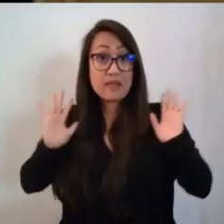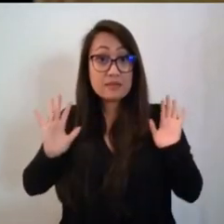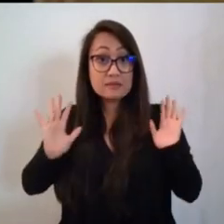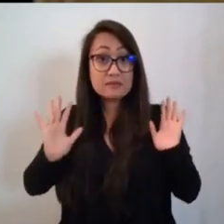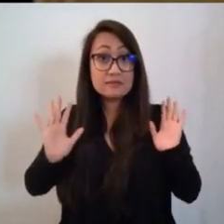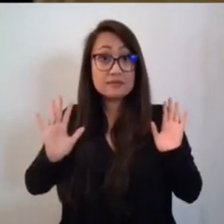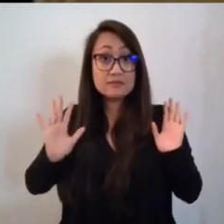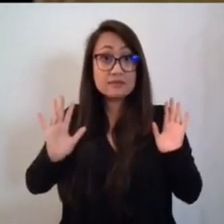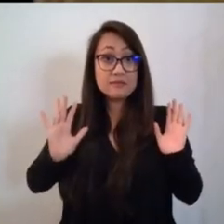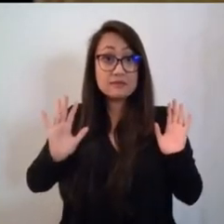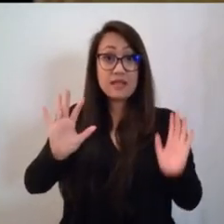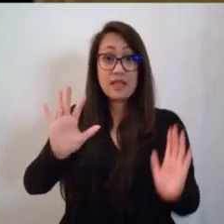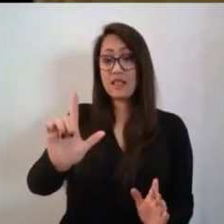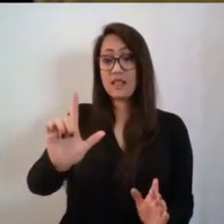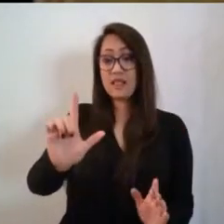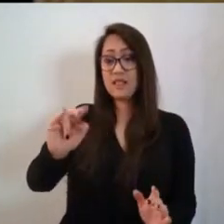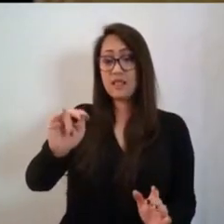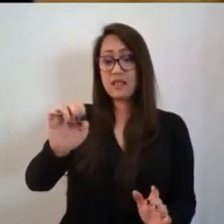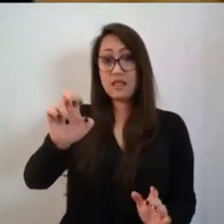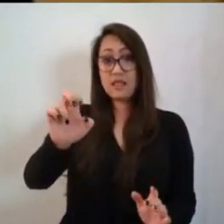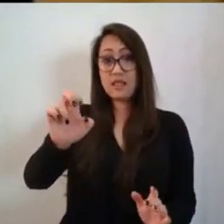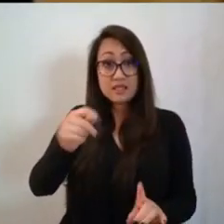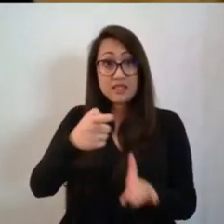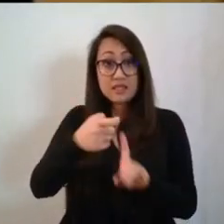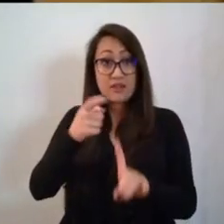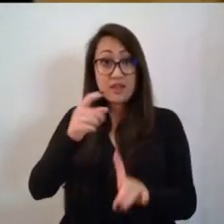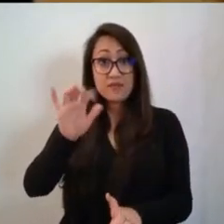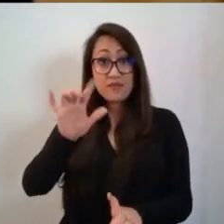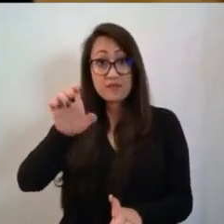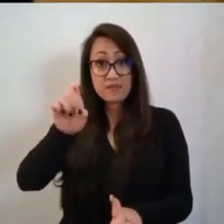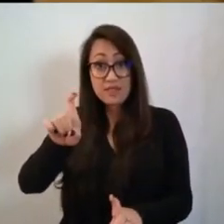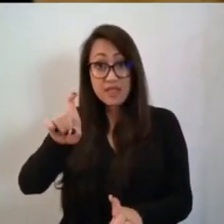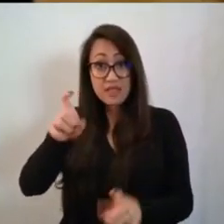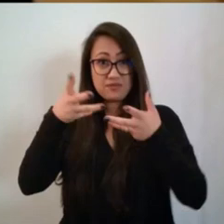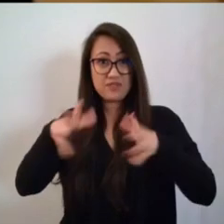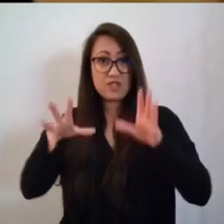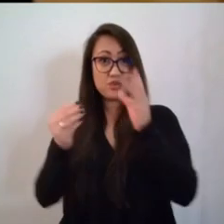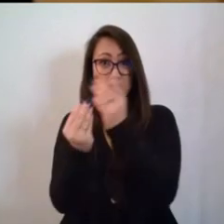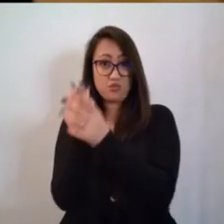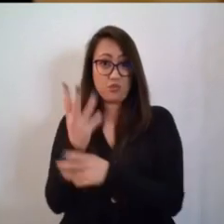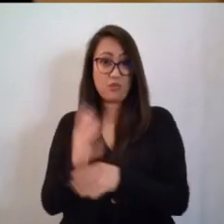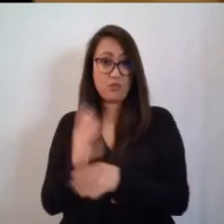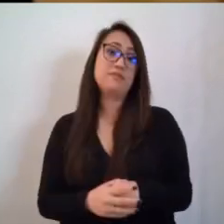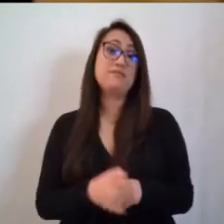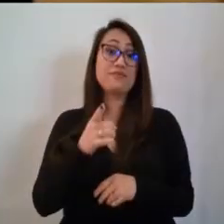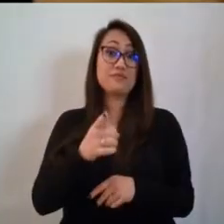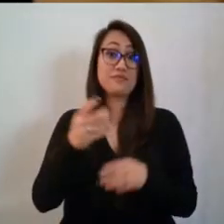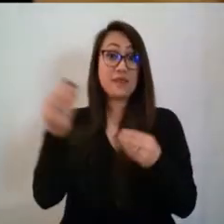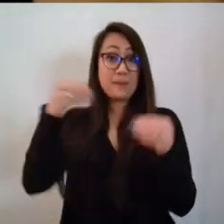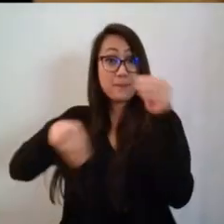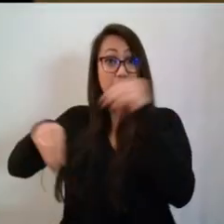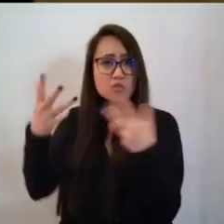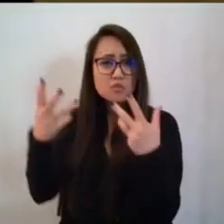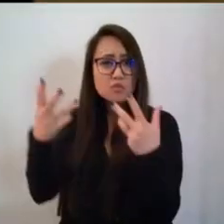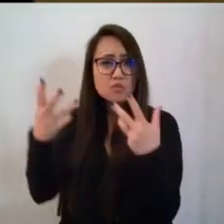made from flax they grew. He packed shingles he split himself.